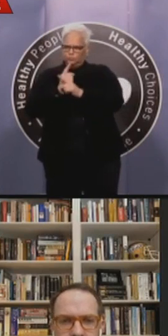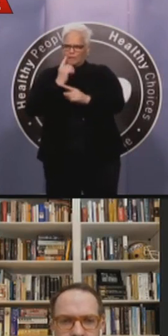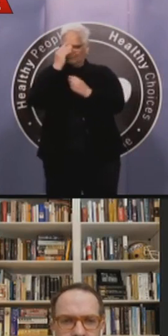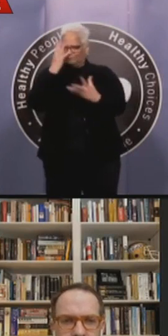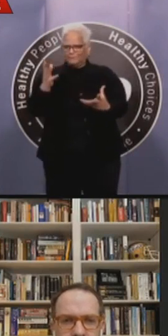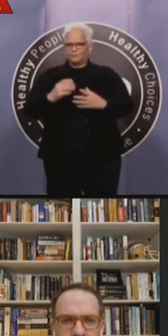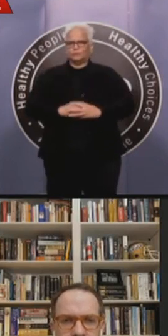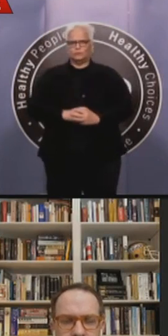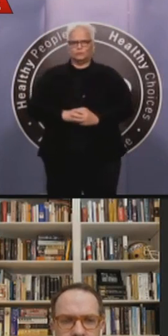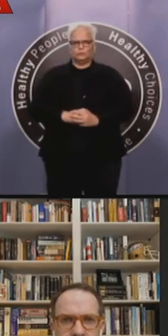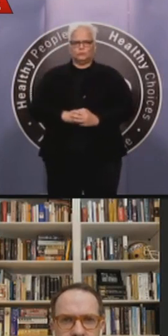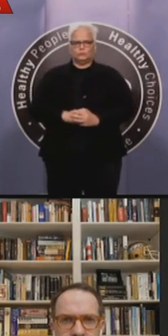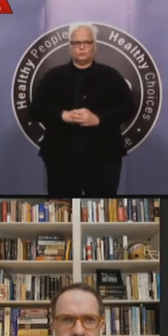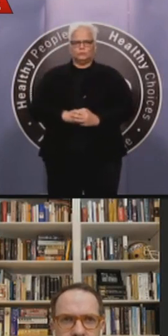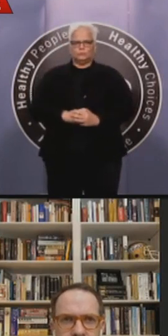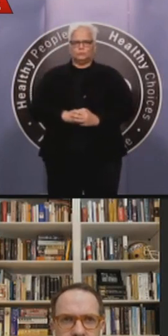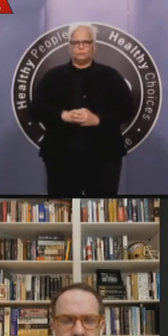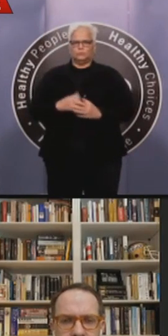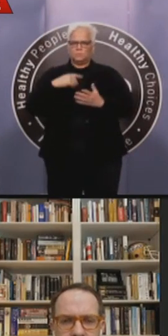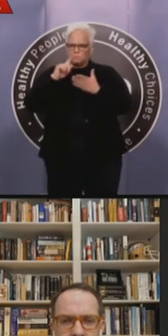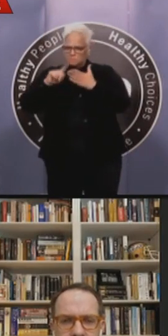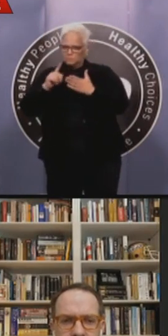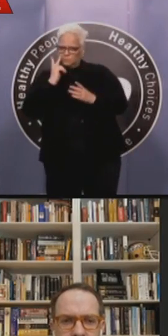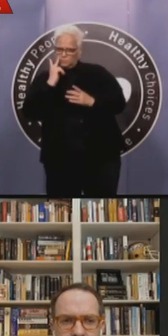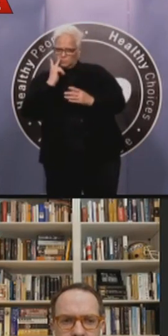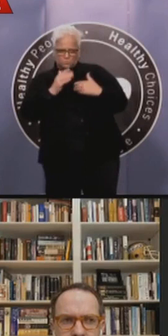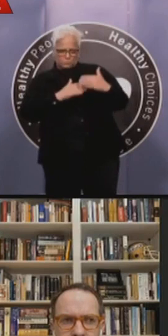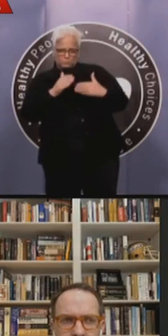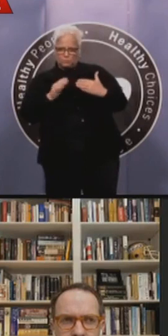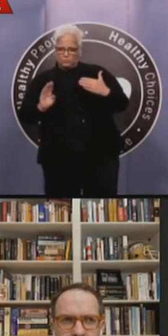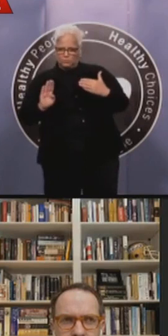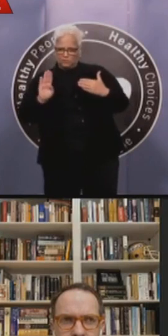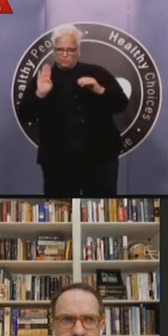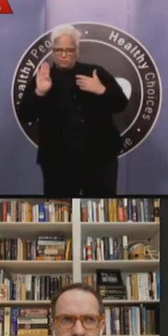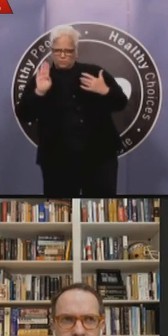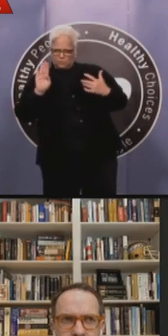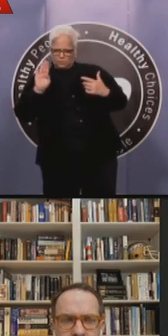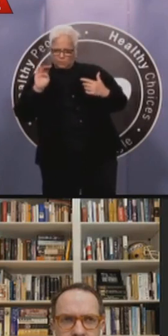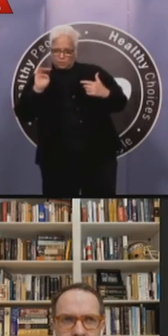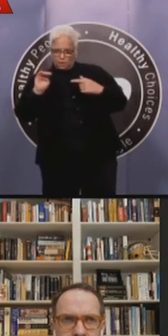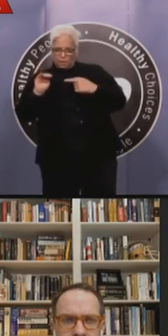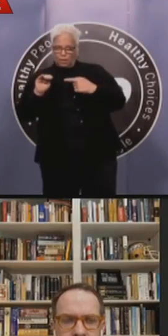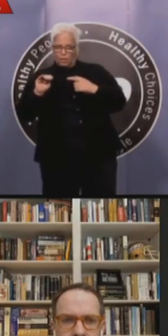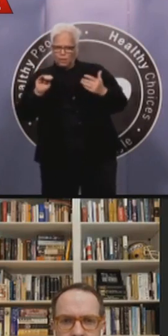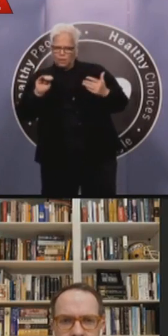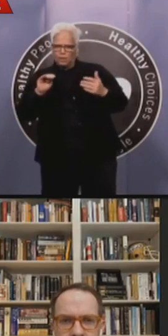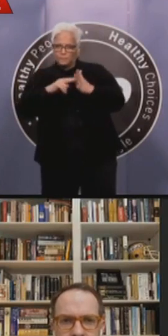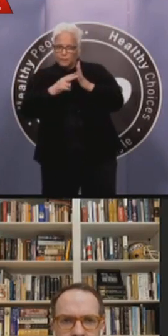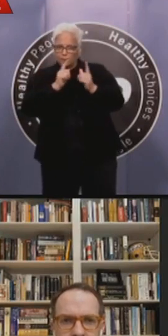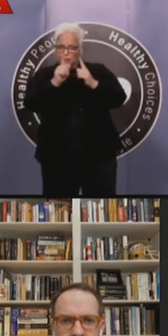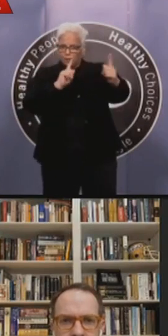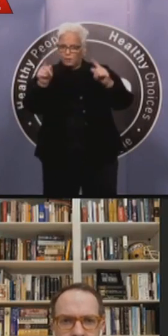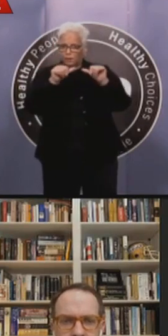data and use our modeling analytics to tell us the story that we need to tell the public. And when it changes, the first thing that we'll